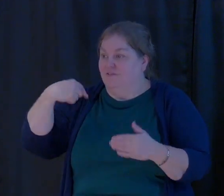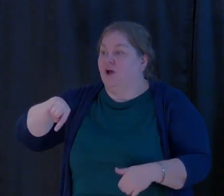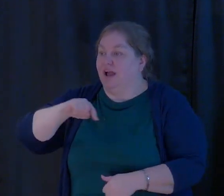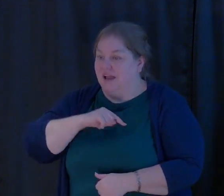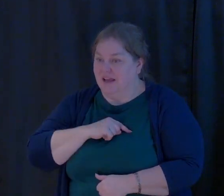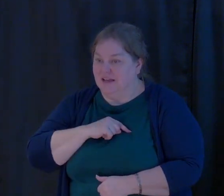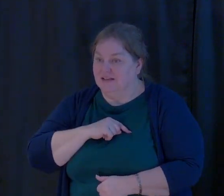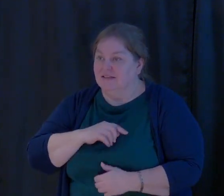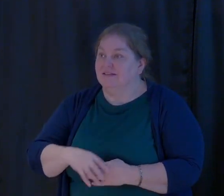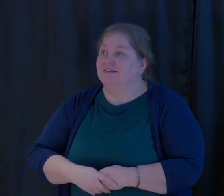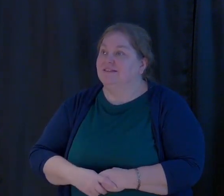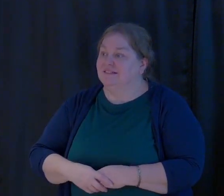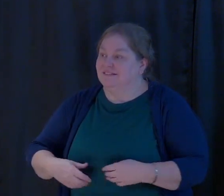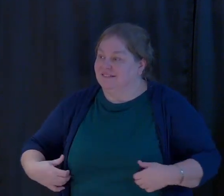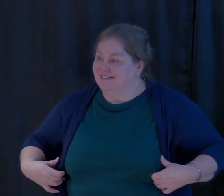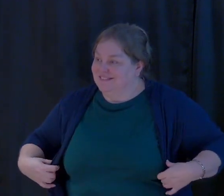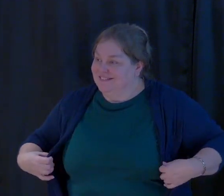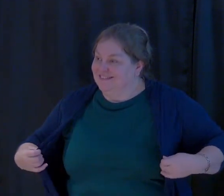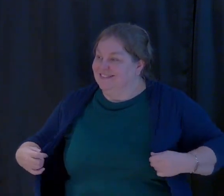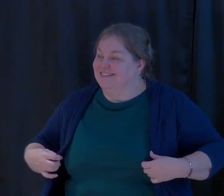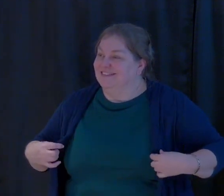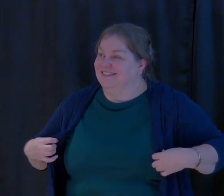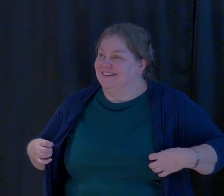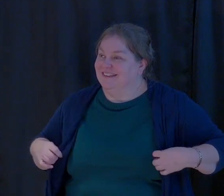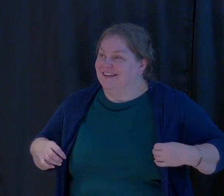Understand that and appreciate that.